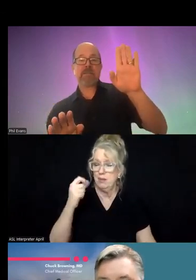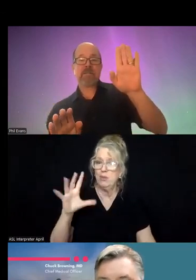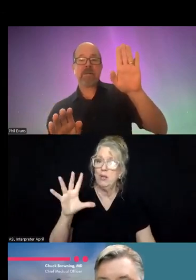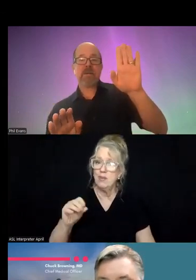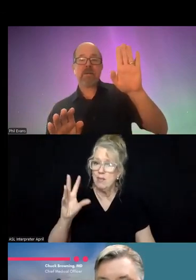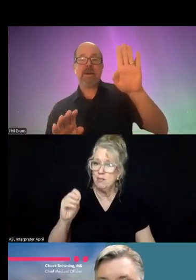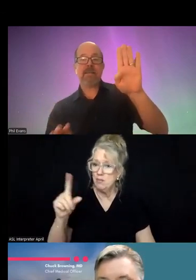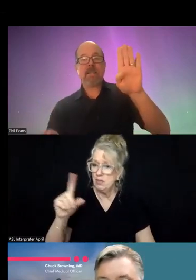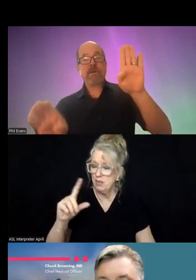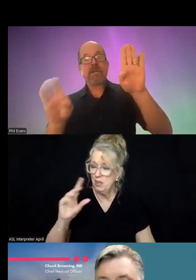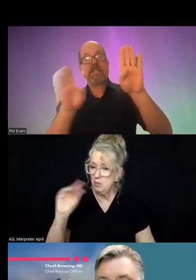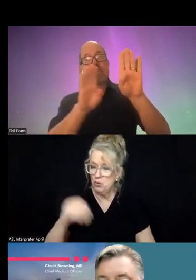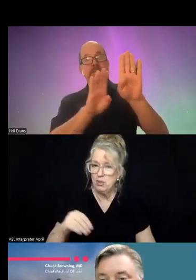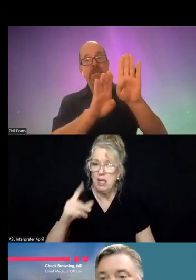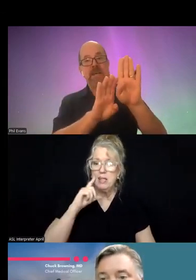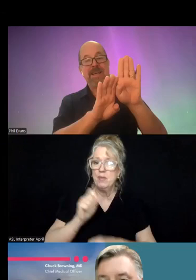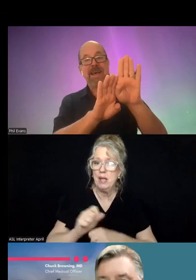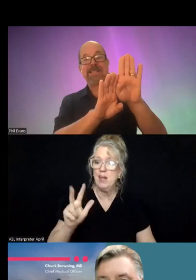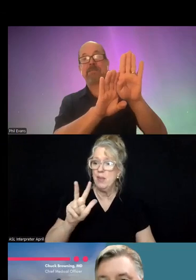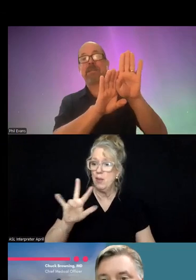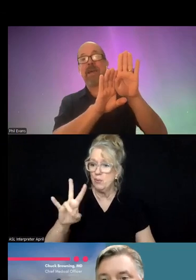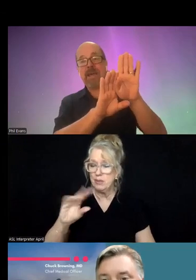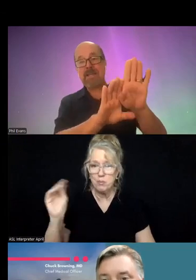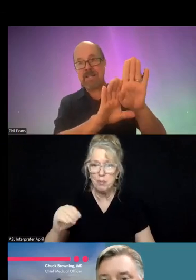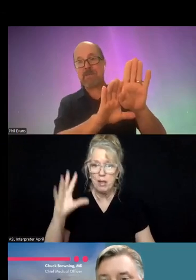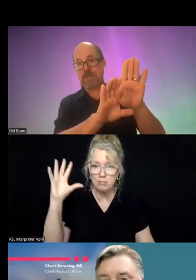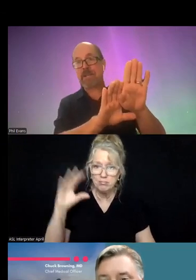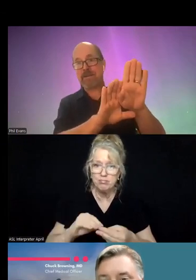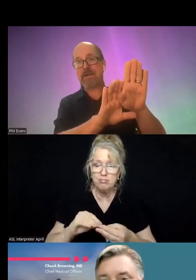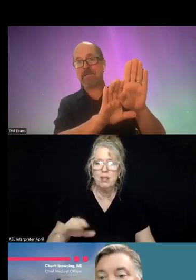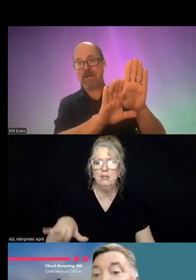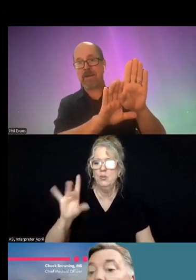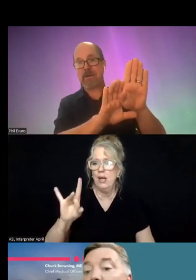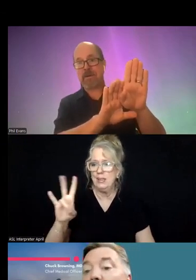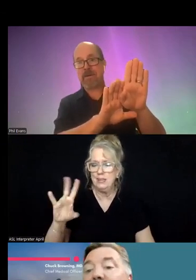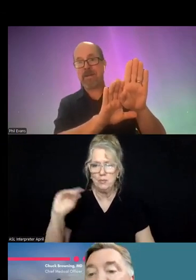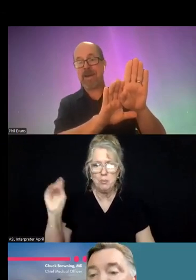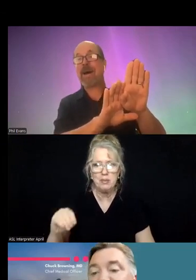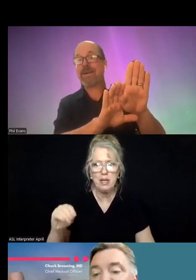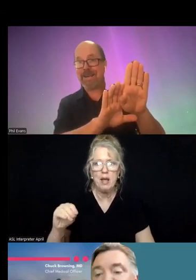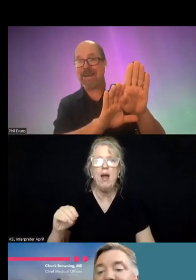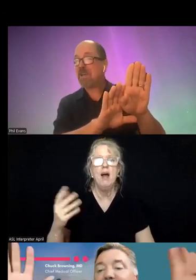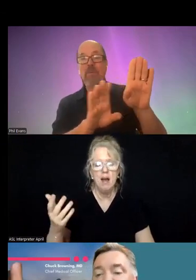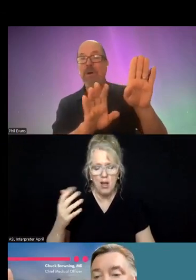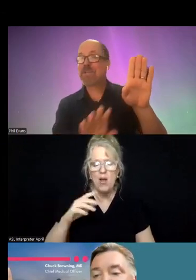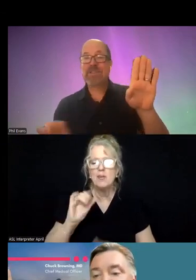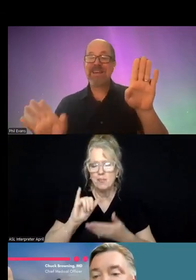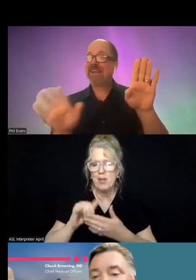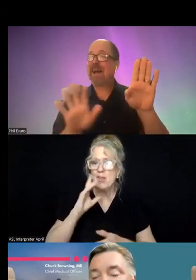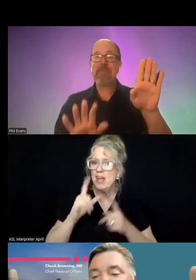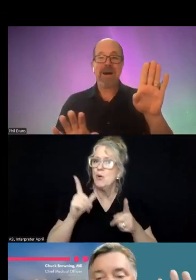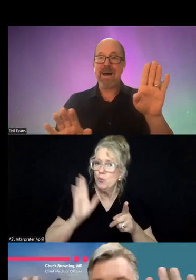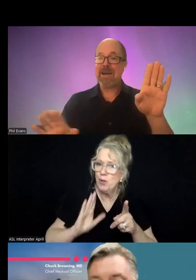% occupancy and that 37% adds up to 87% of an hour. Yeah. Yeah. It